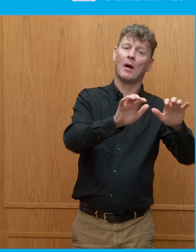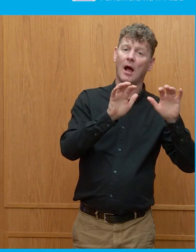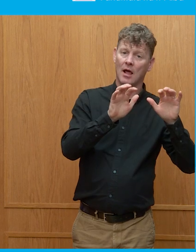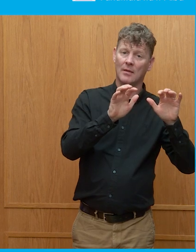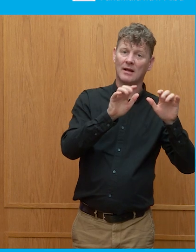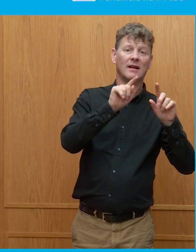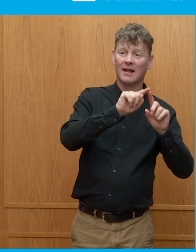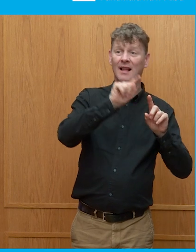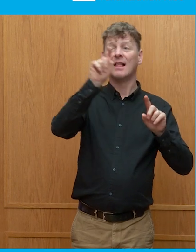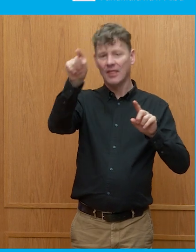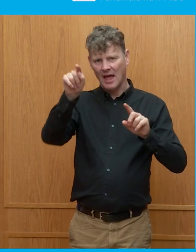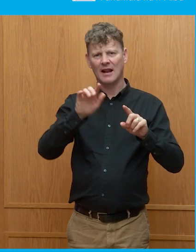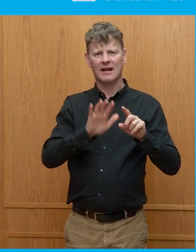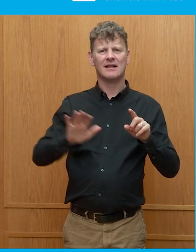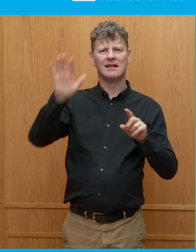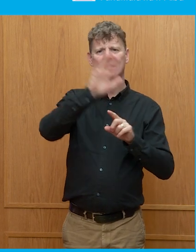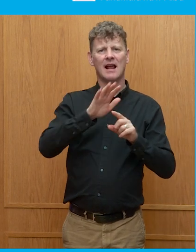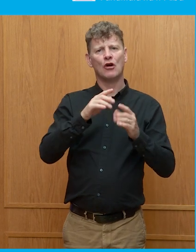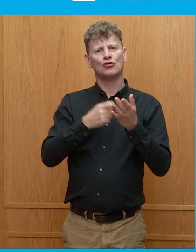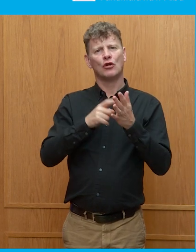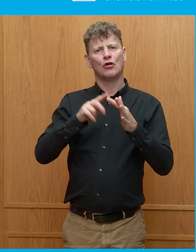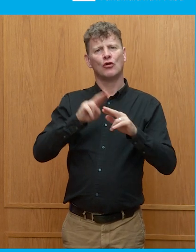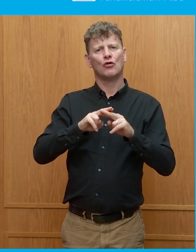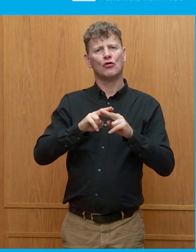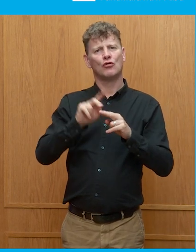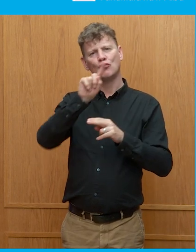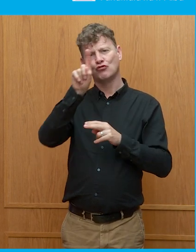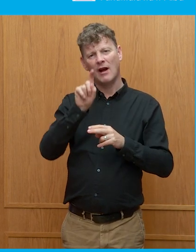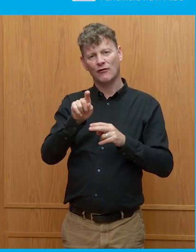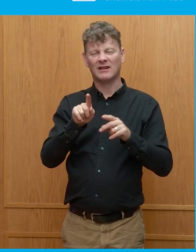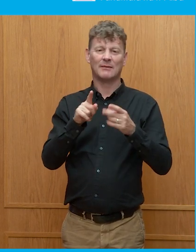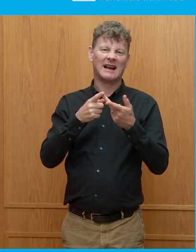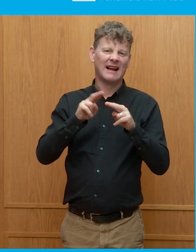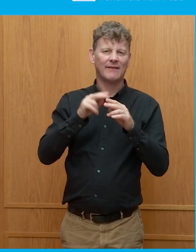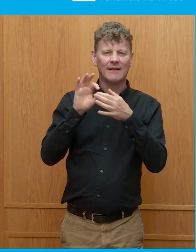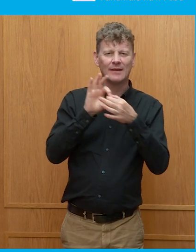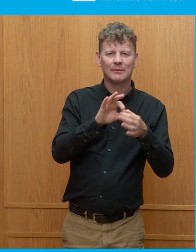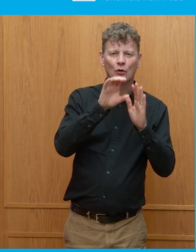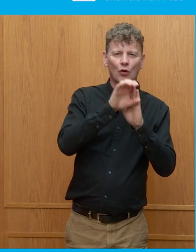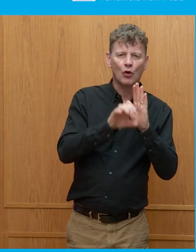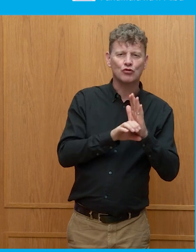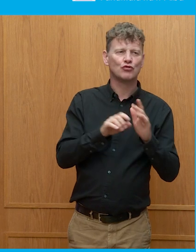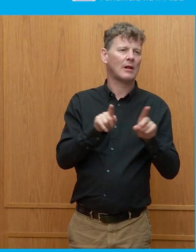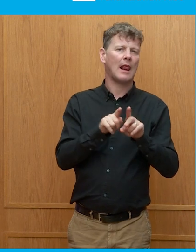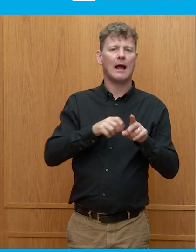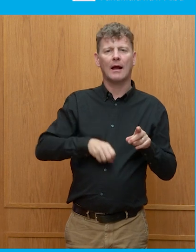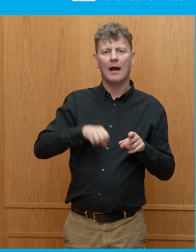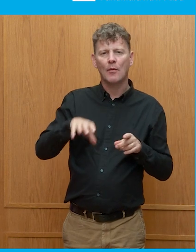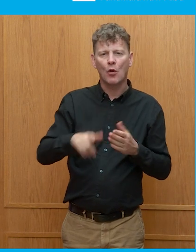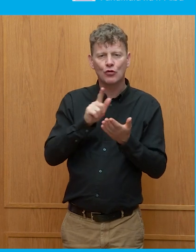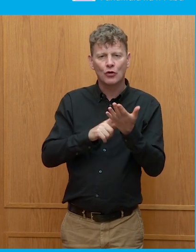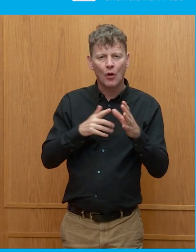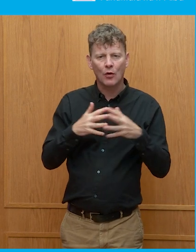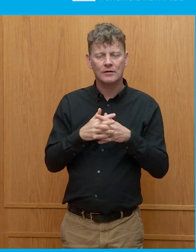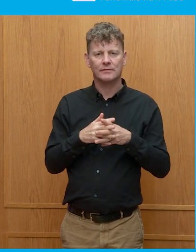goes to a national referendum in the event that it is something constitutional, like abortion was, for example. In Paris, it was quite